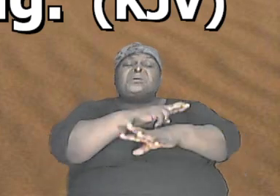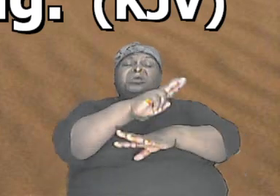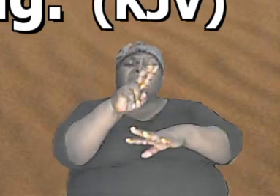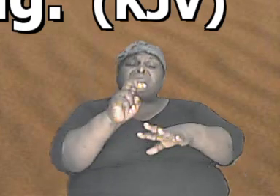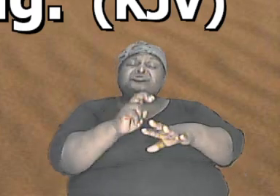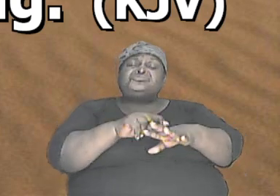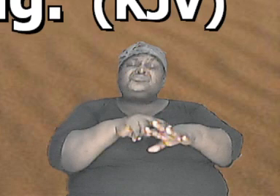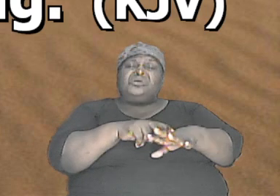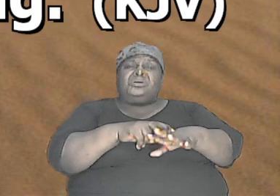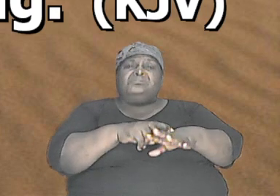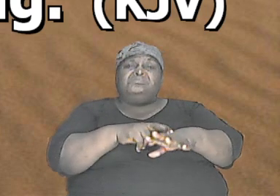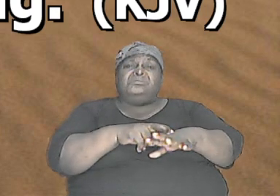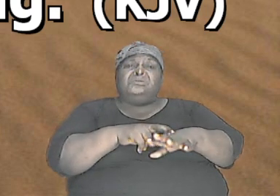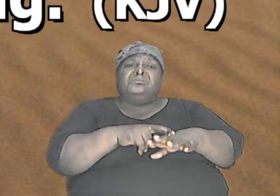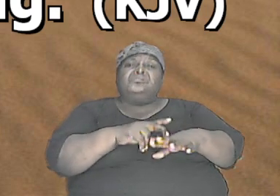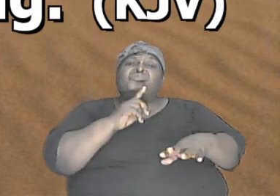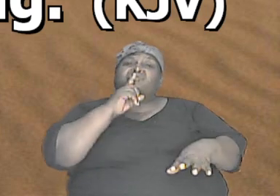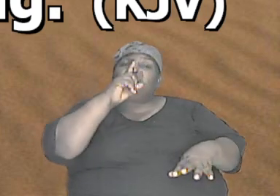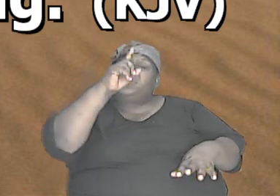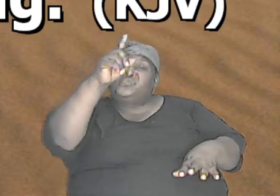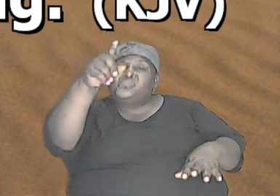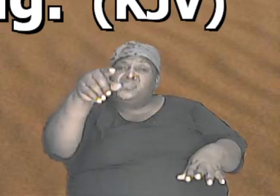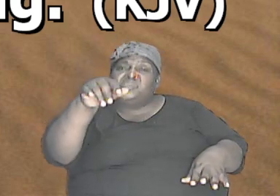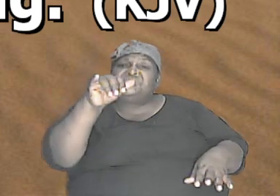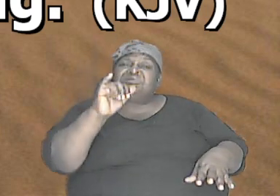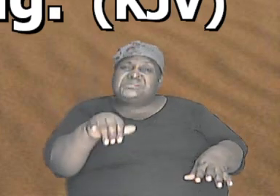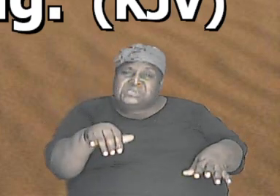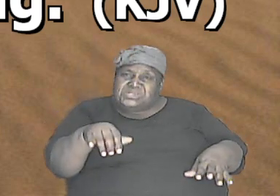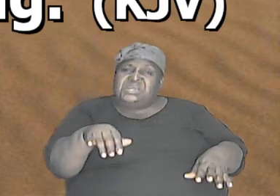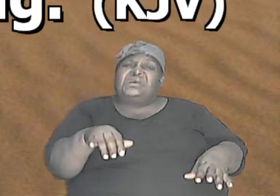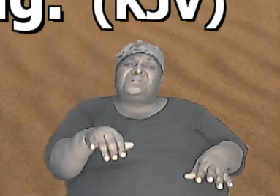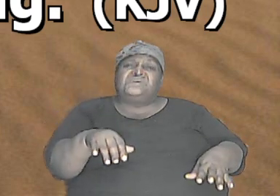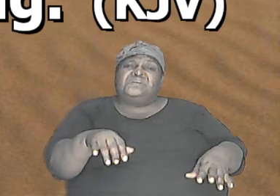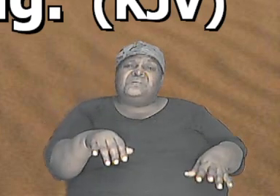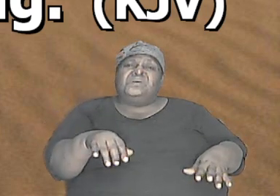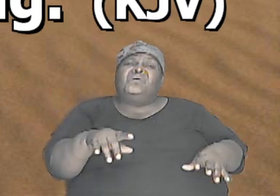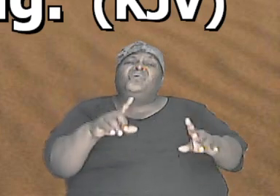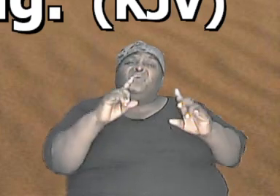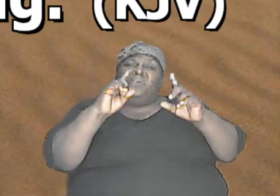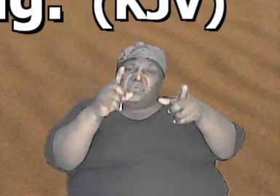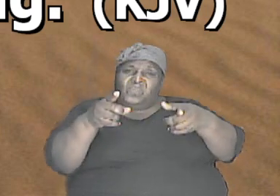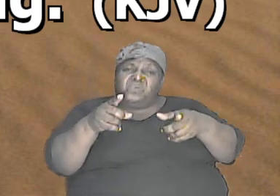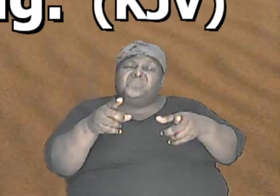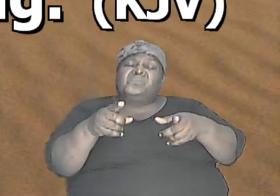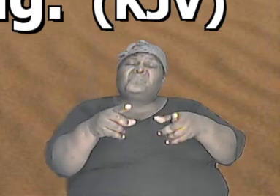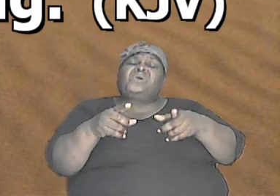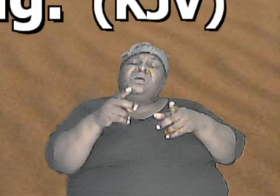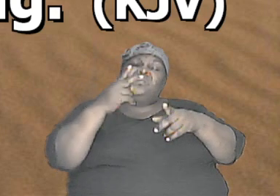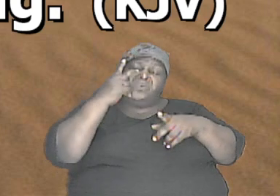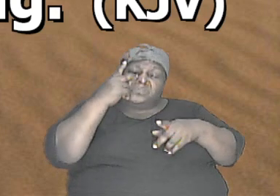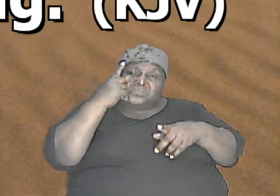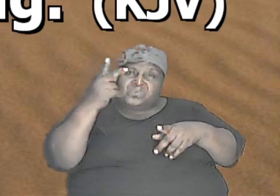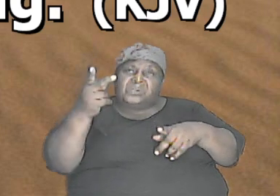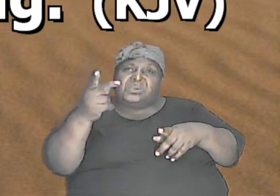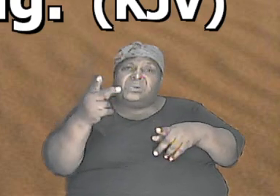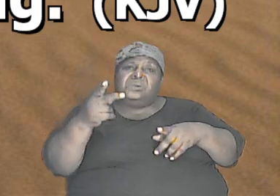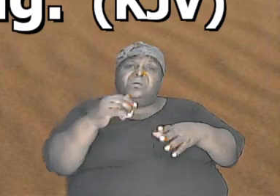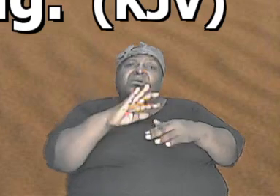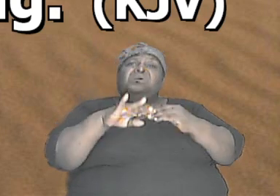the fact still remains that going back in time all our